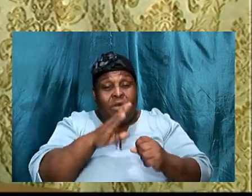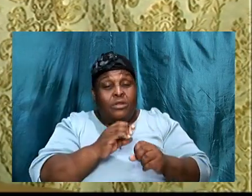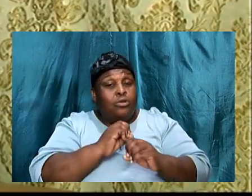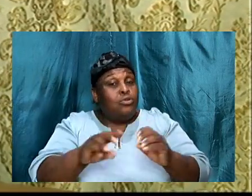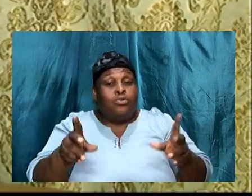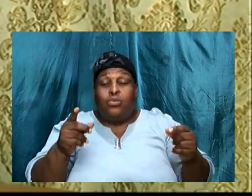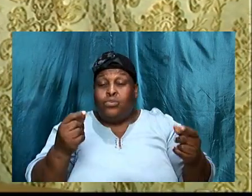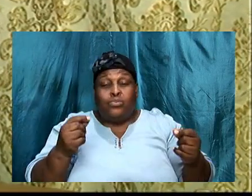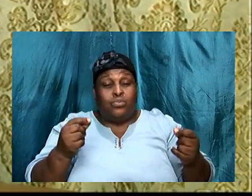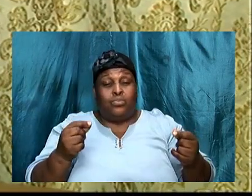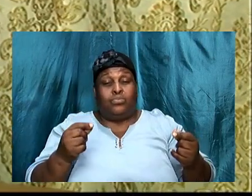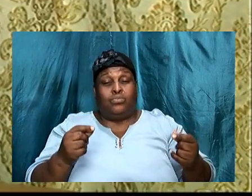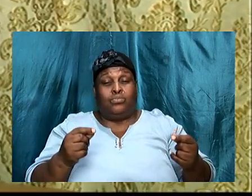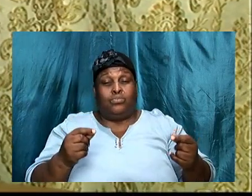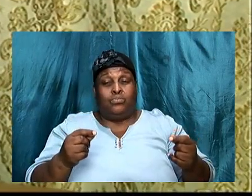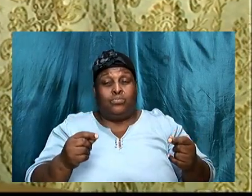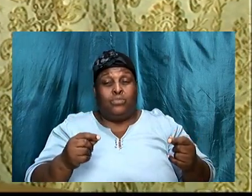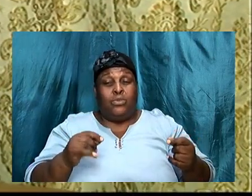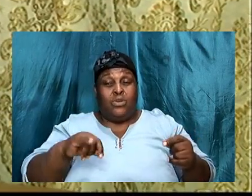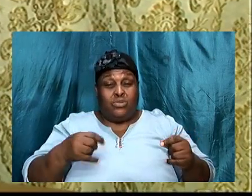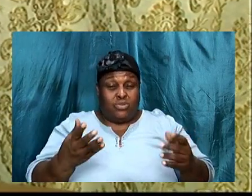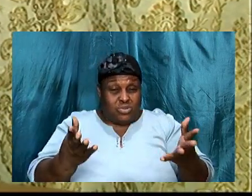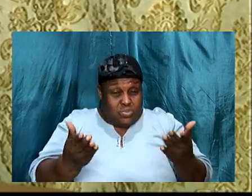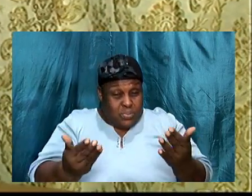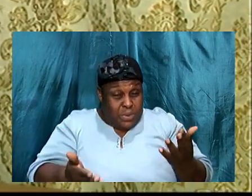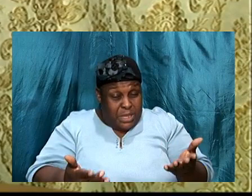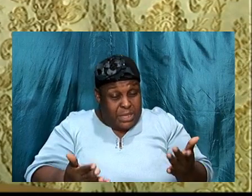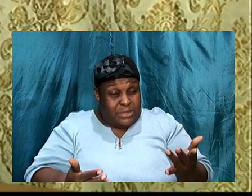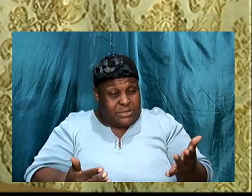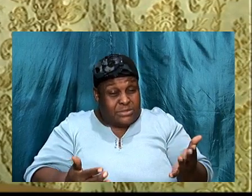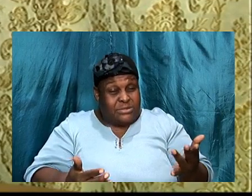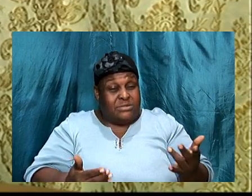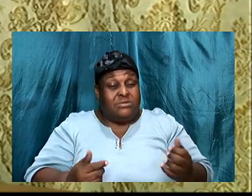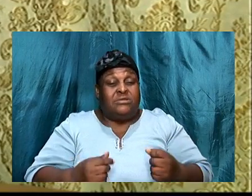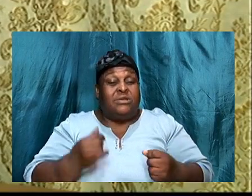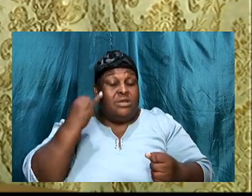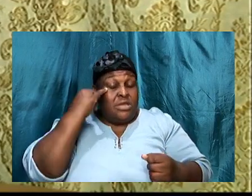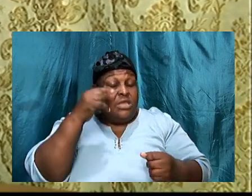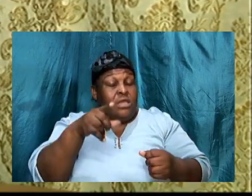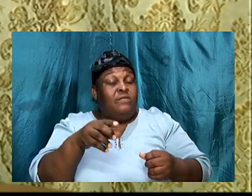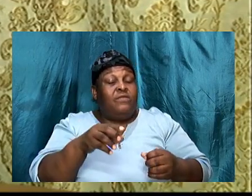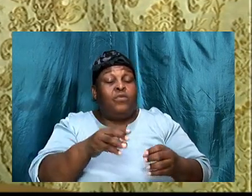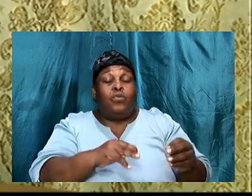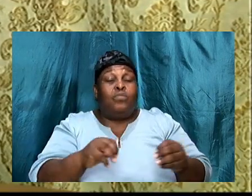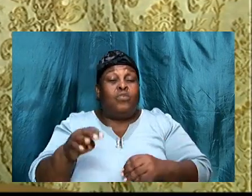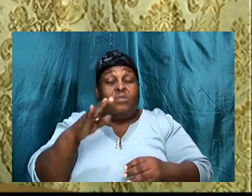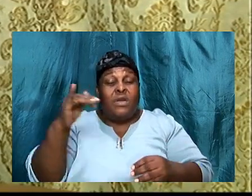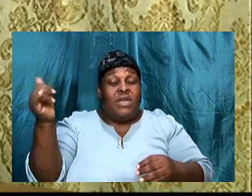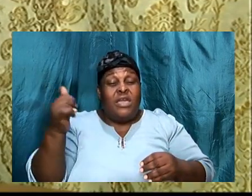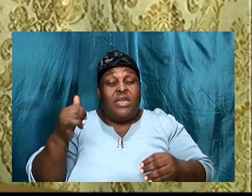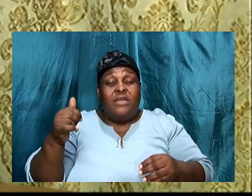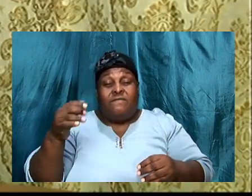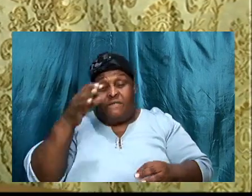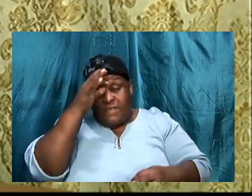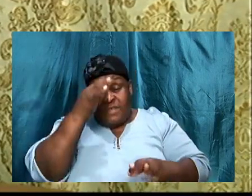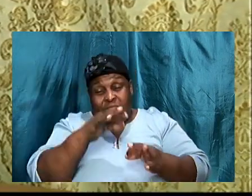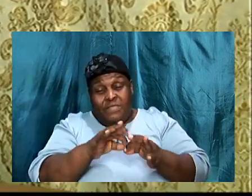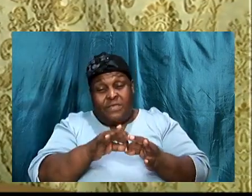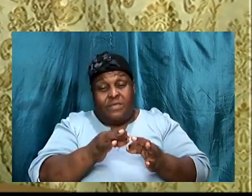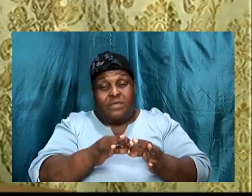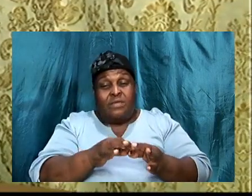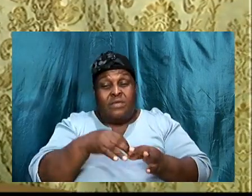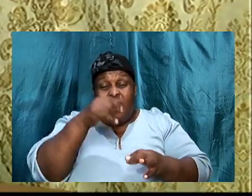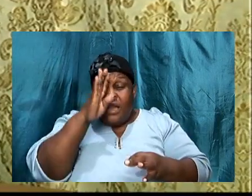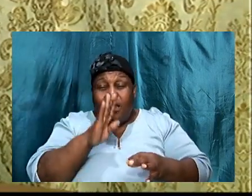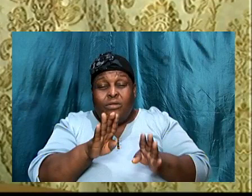wait until you hear from him, if you move by faith, make sure that, above everything else, that you want to do, the will of God, and